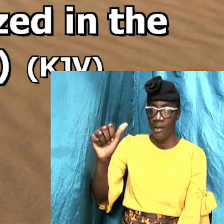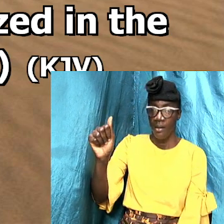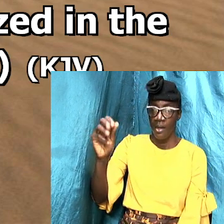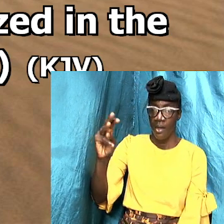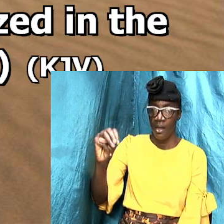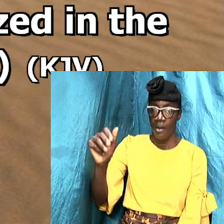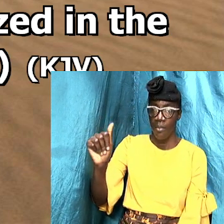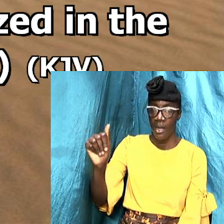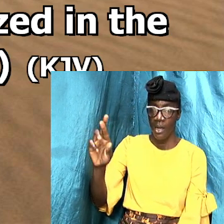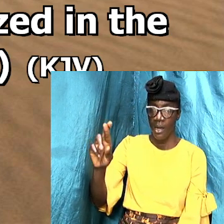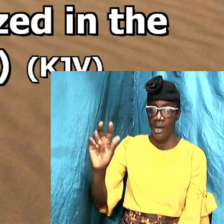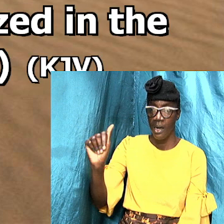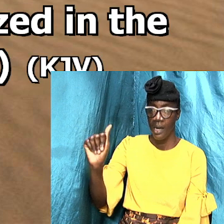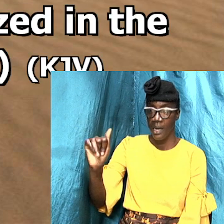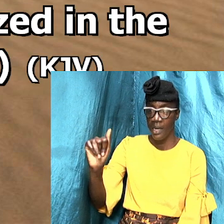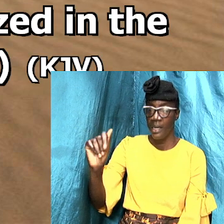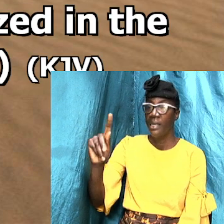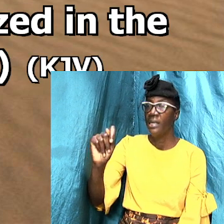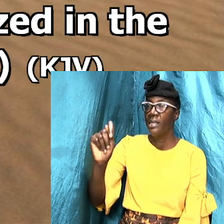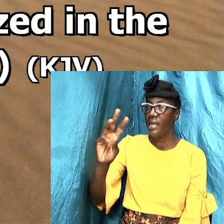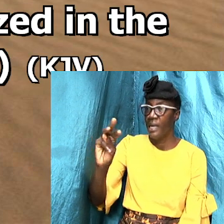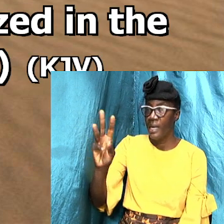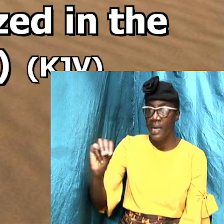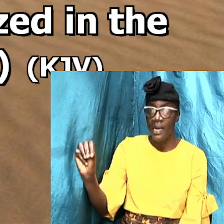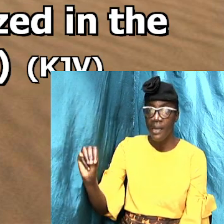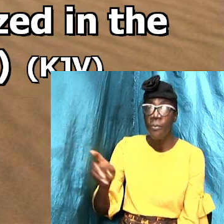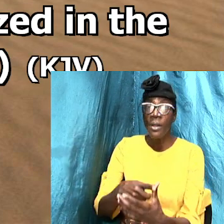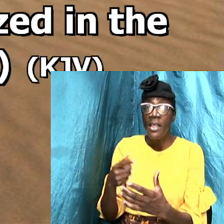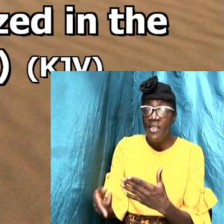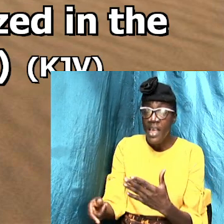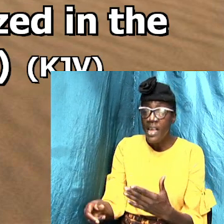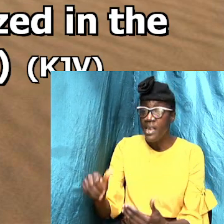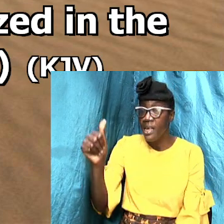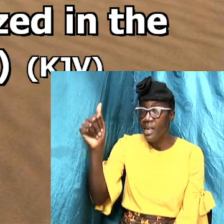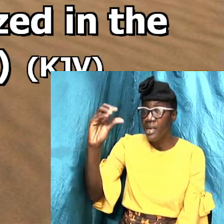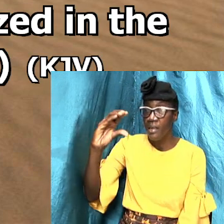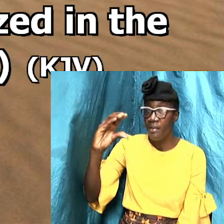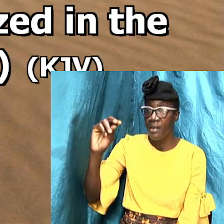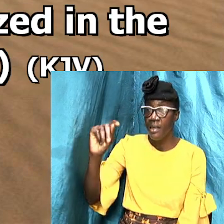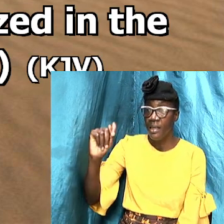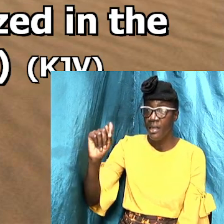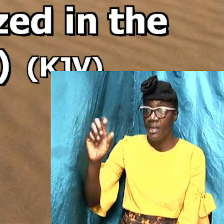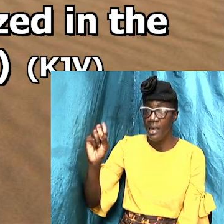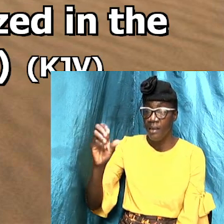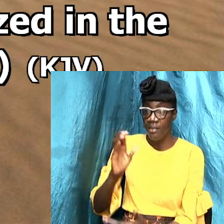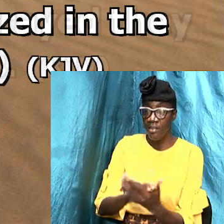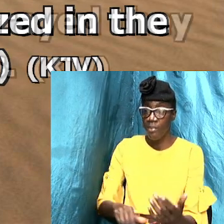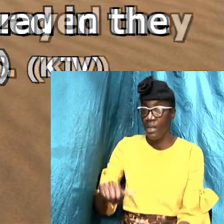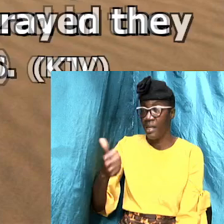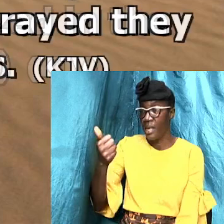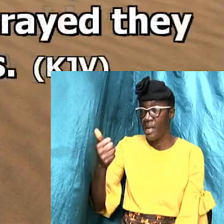of Jesus Christ then now look at the Gentiles in Acts 10 verse 48